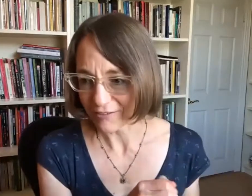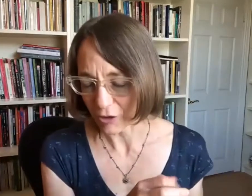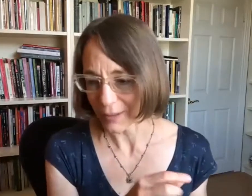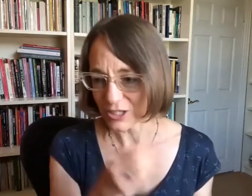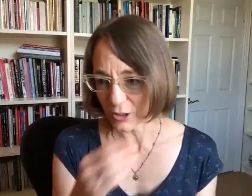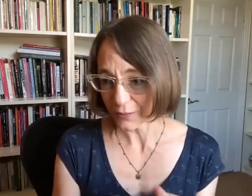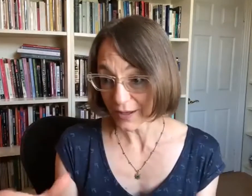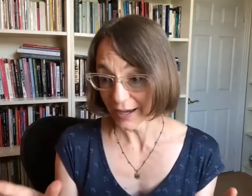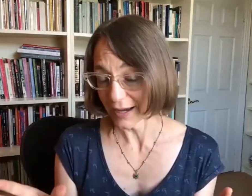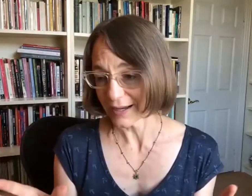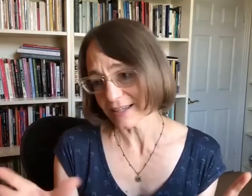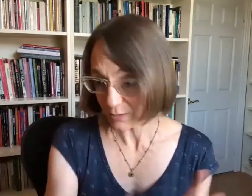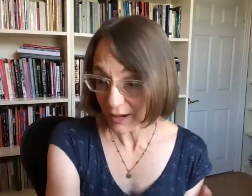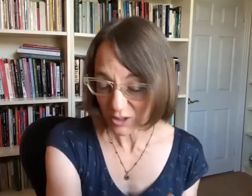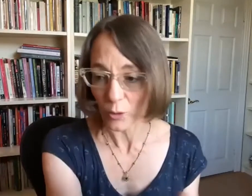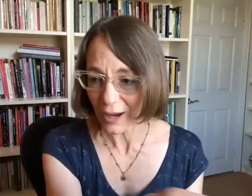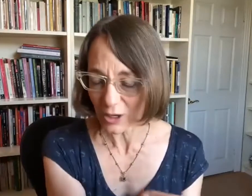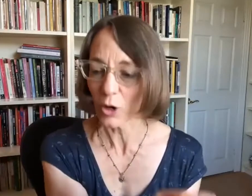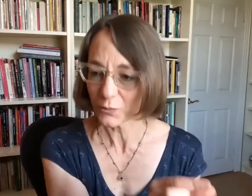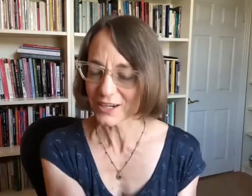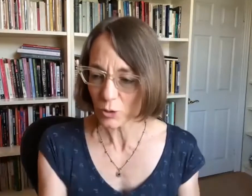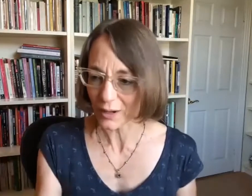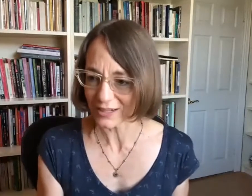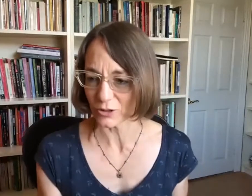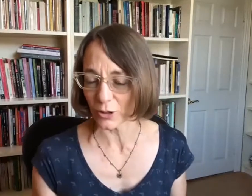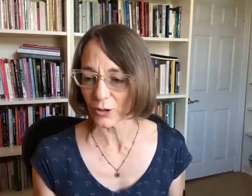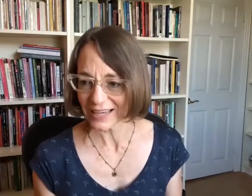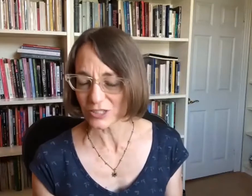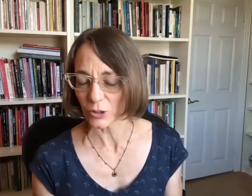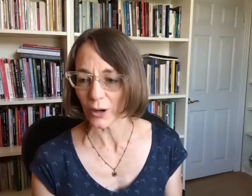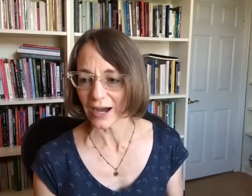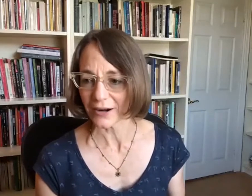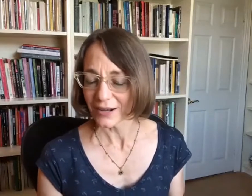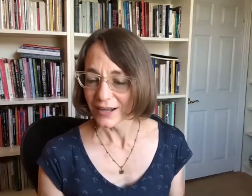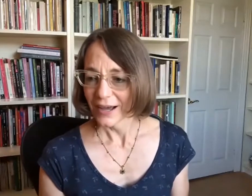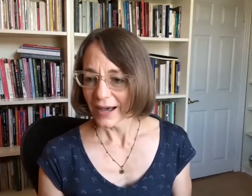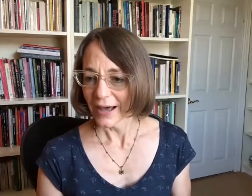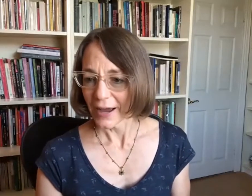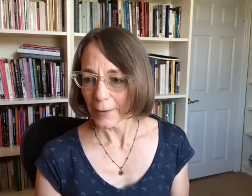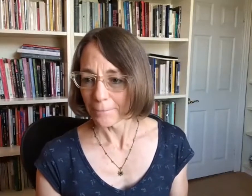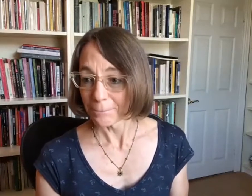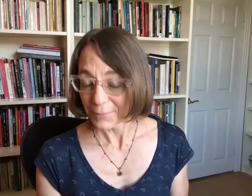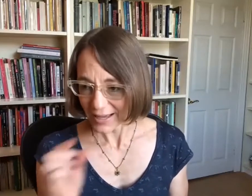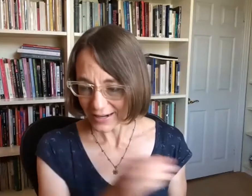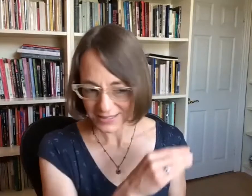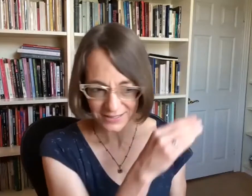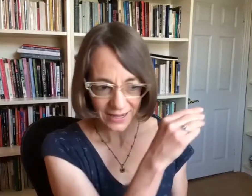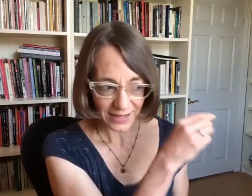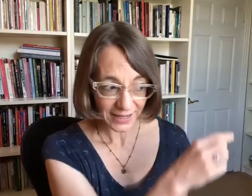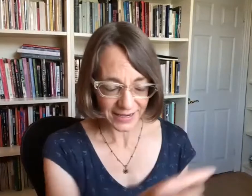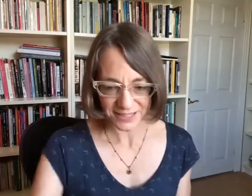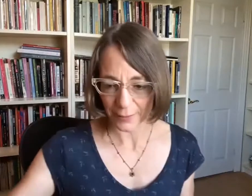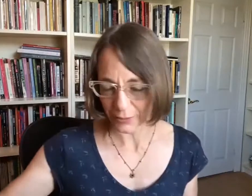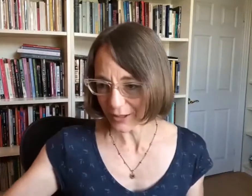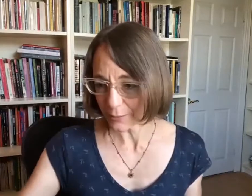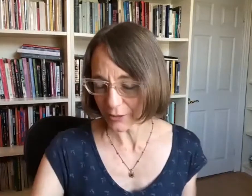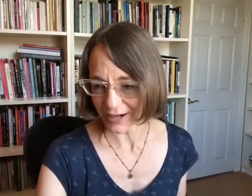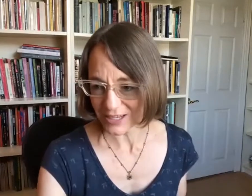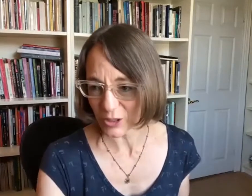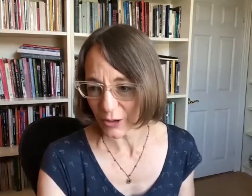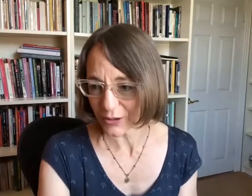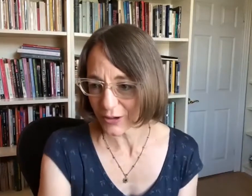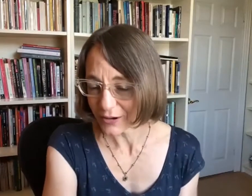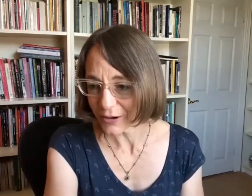in terms of indigenous people or maybe how different is from the urban subject